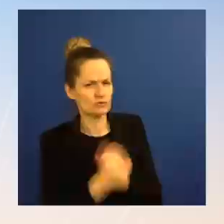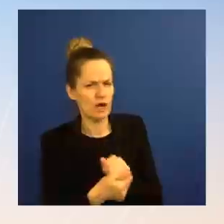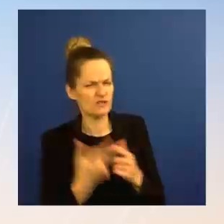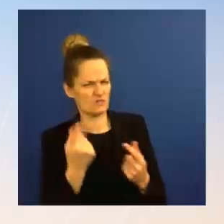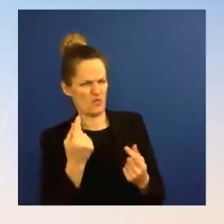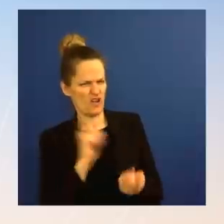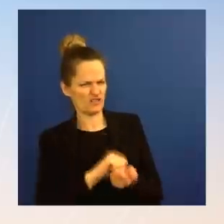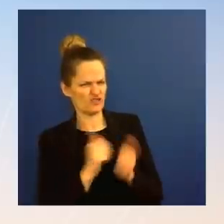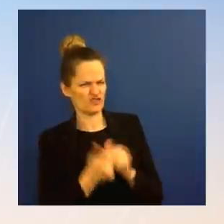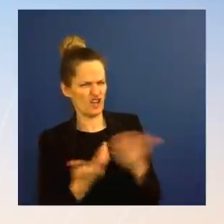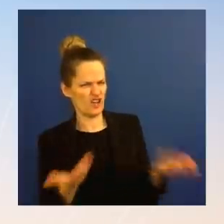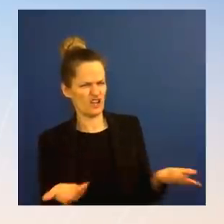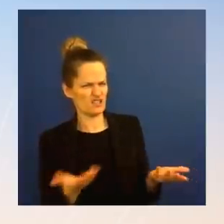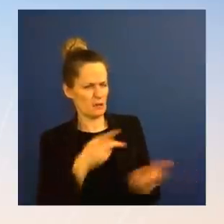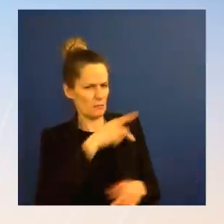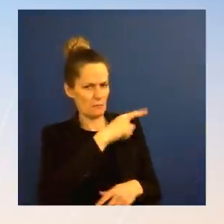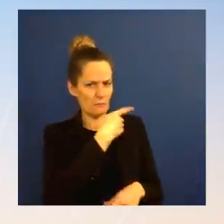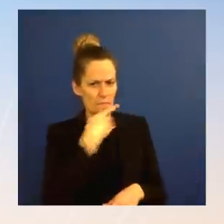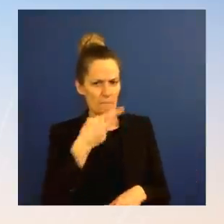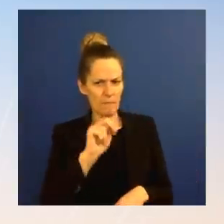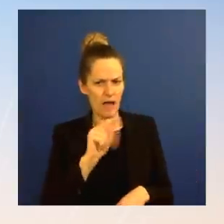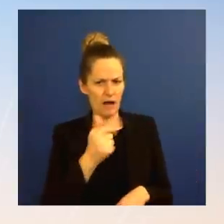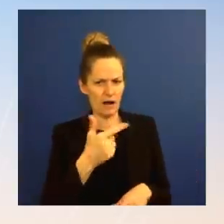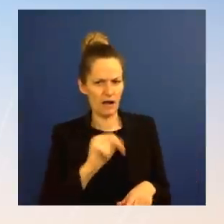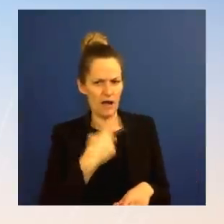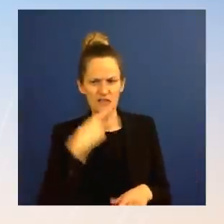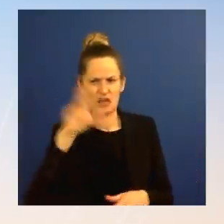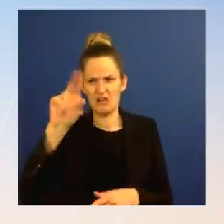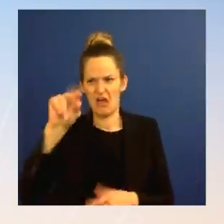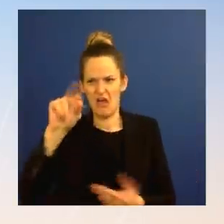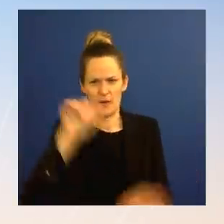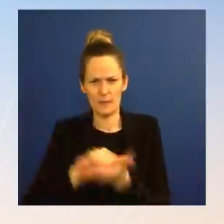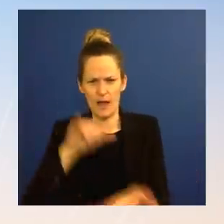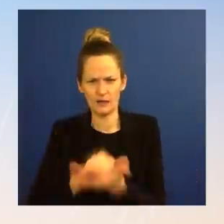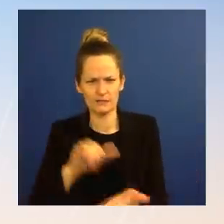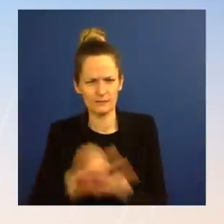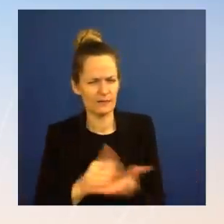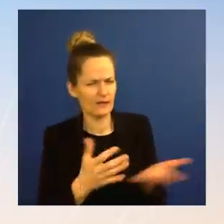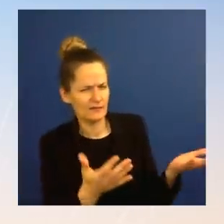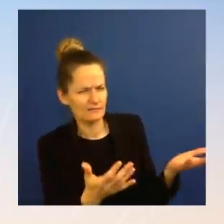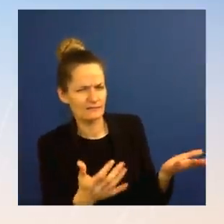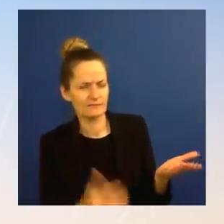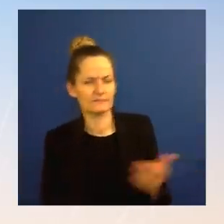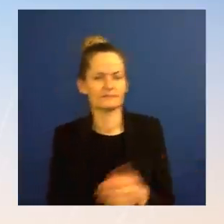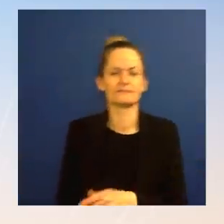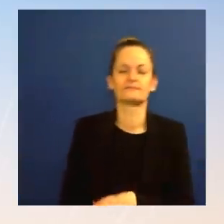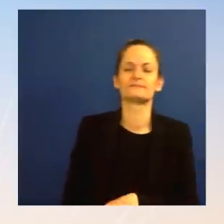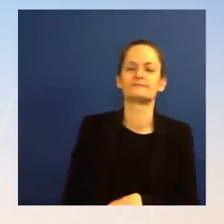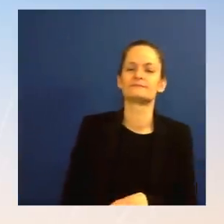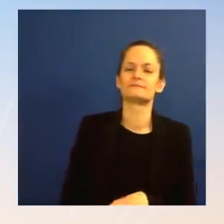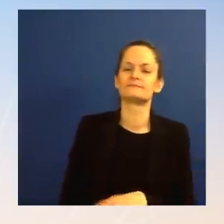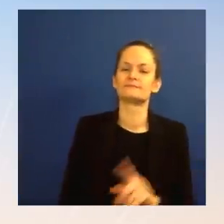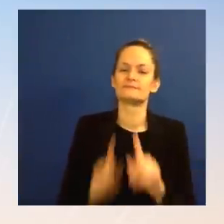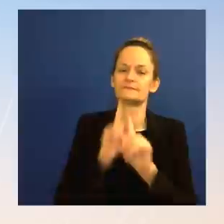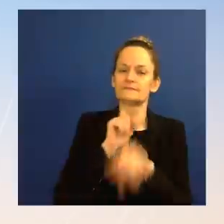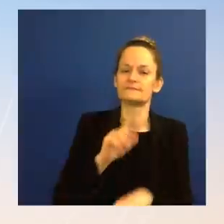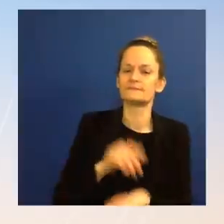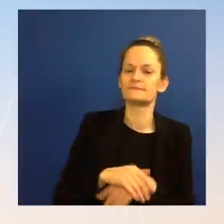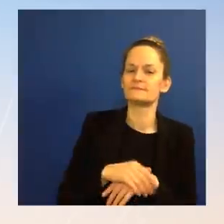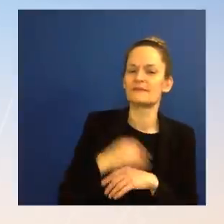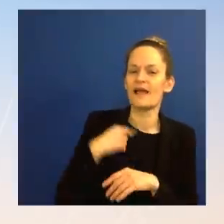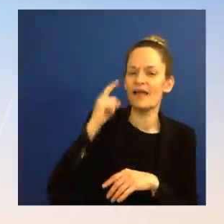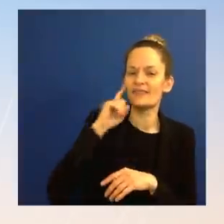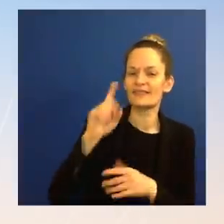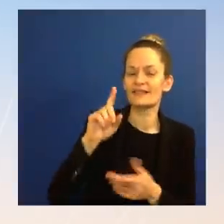think that's exactly how I would see how the events transpired. I believe that Tony- Secretary Blinken was asked about Poland's giving